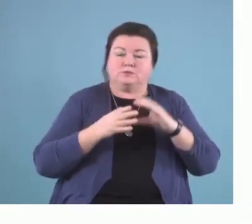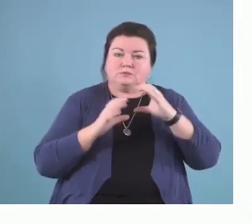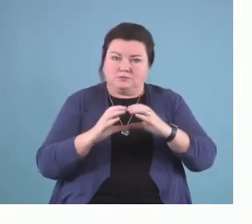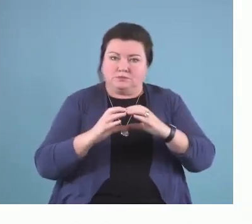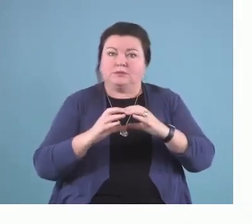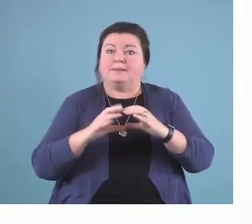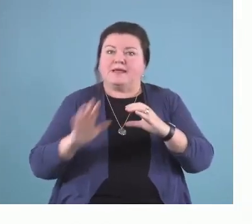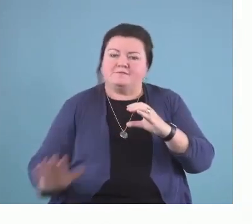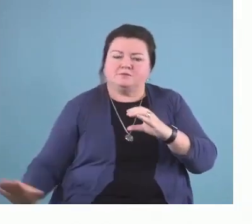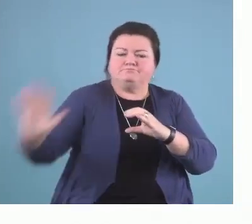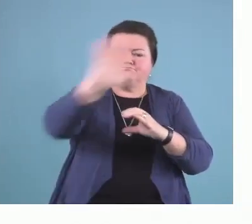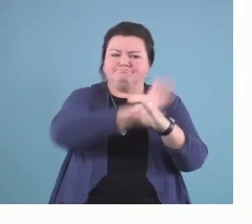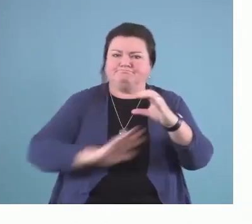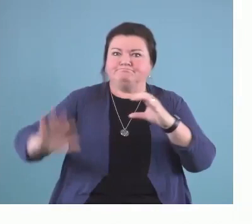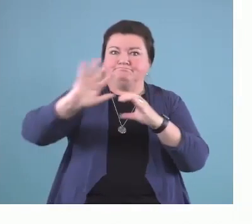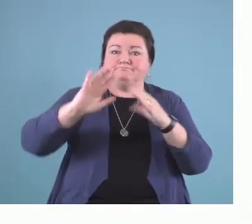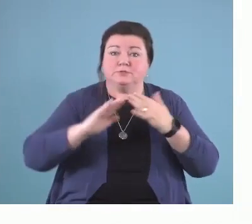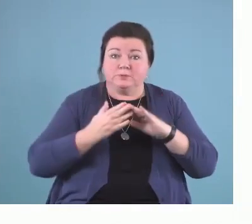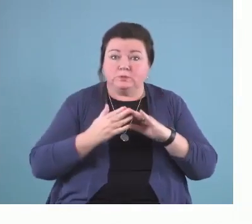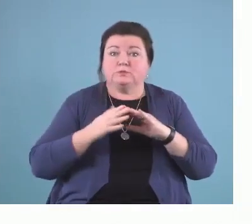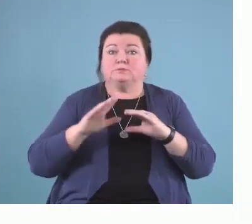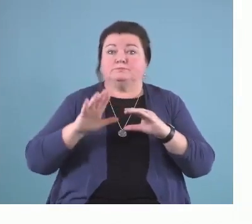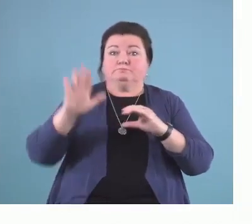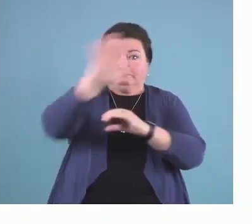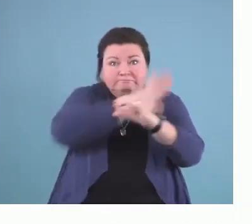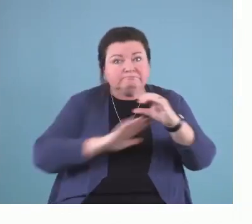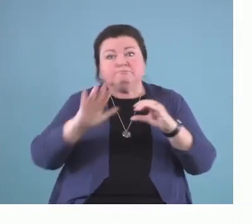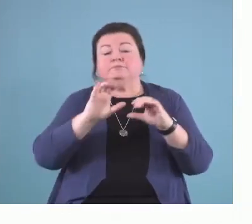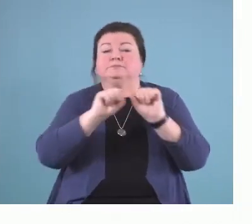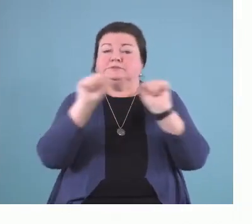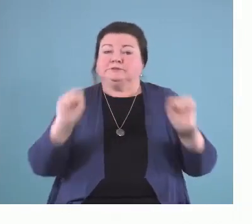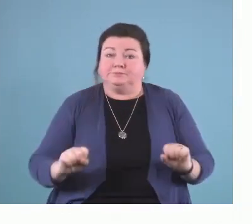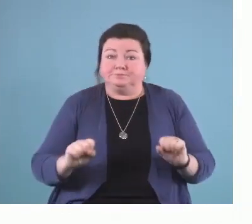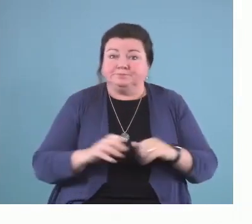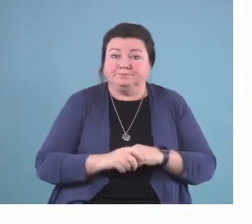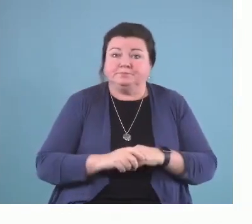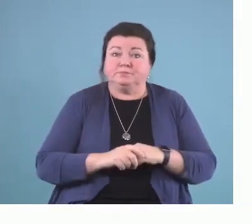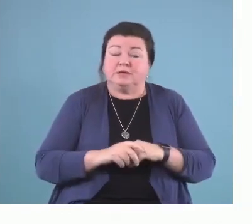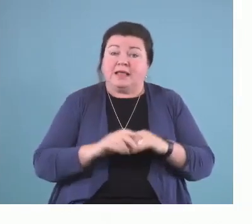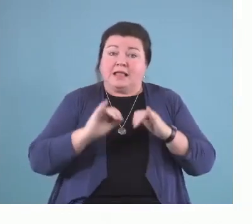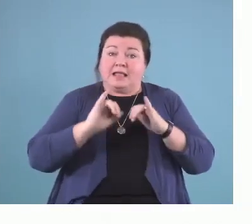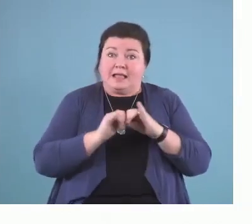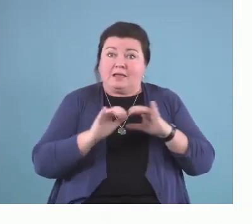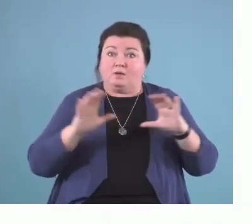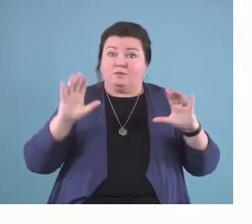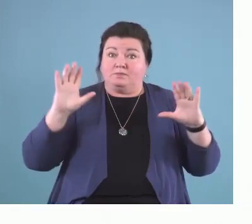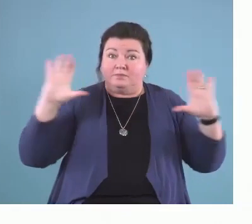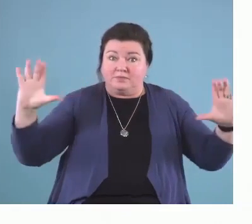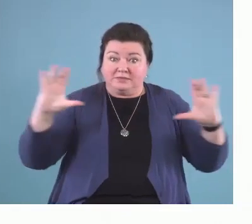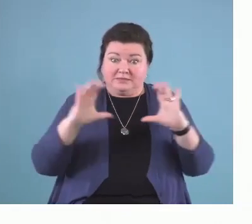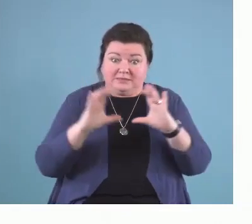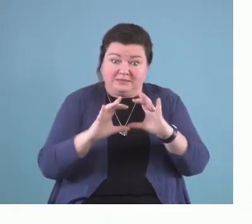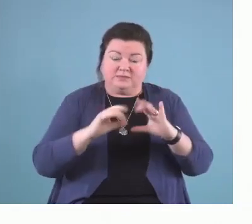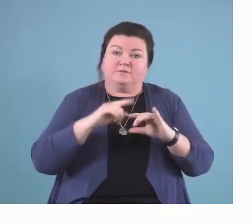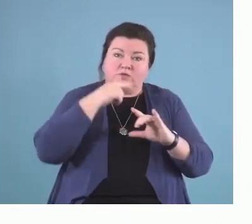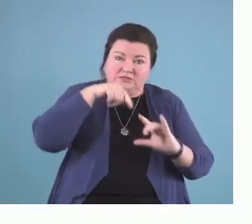to ensure that this child is going to develop to